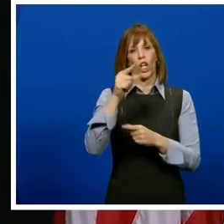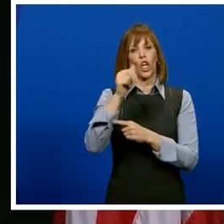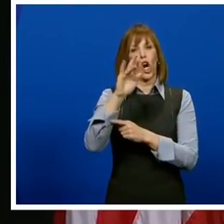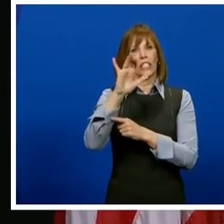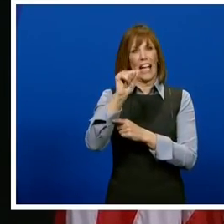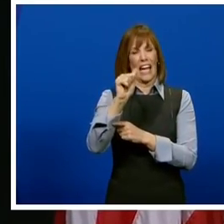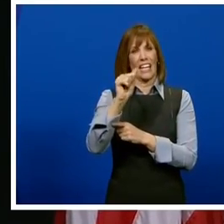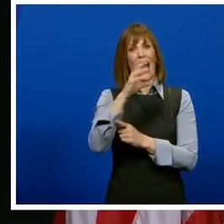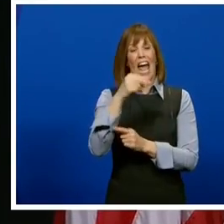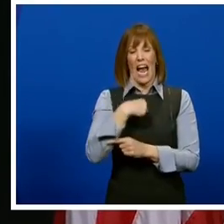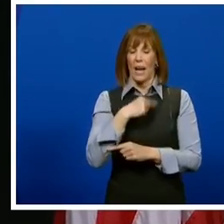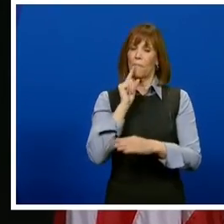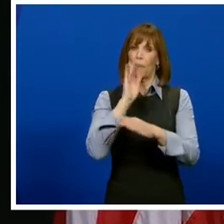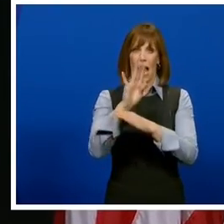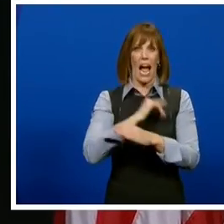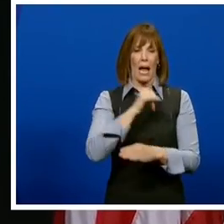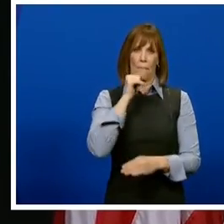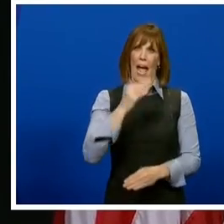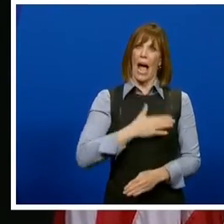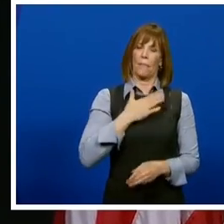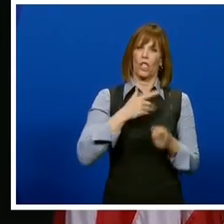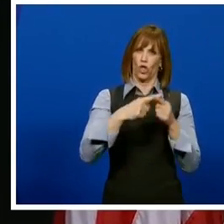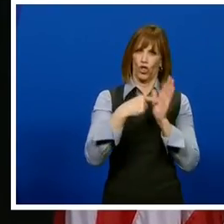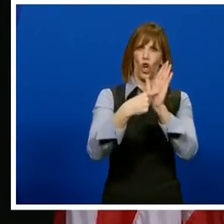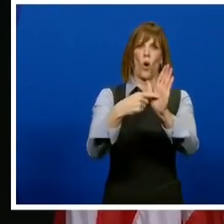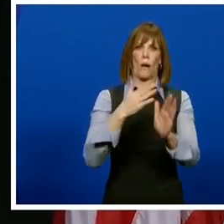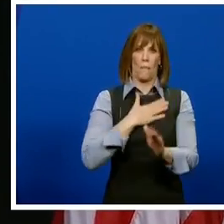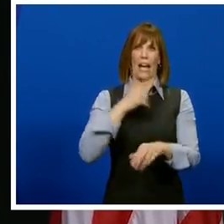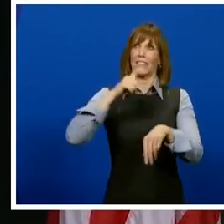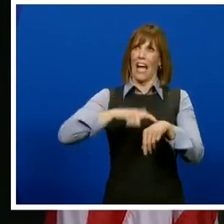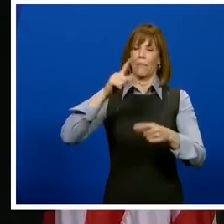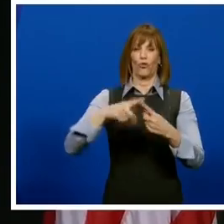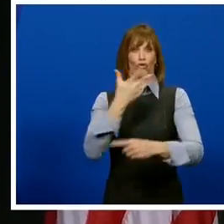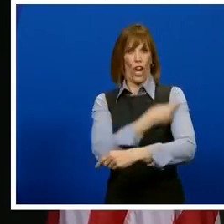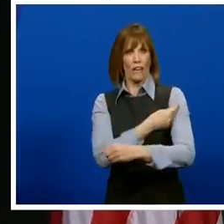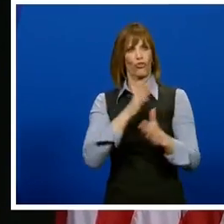and as I pledged, I'm pleased to be able to share this moment with Iowans.